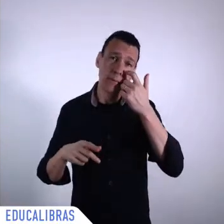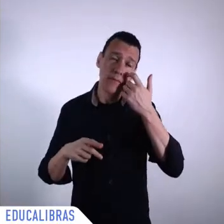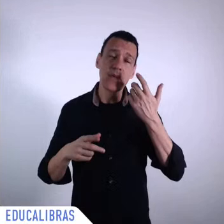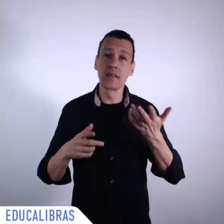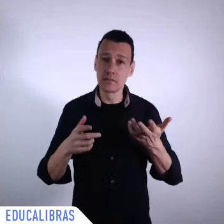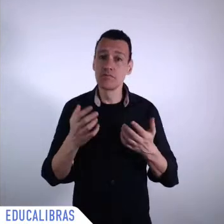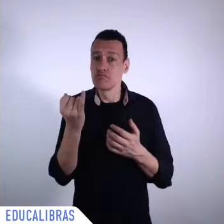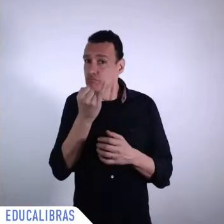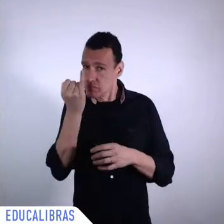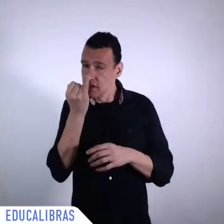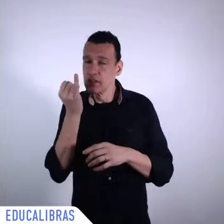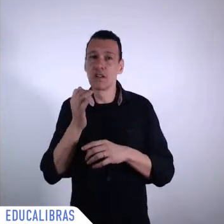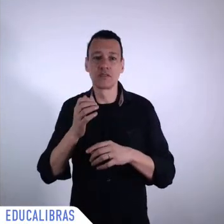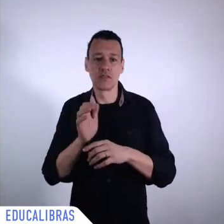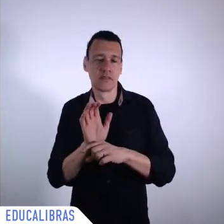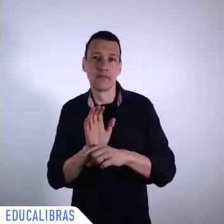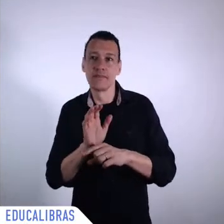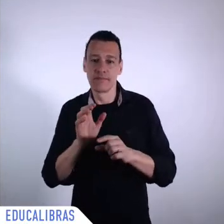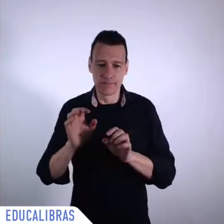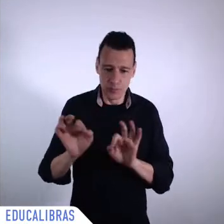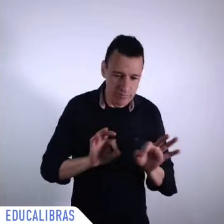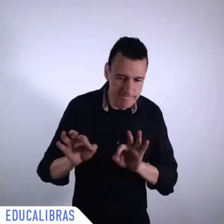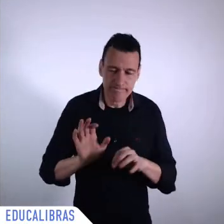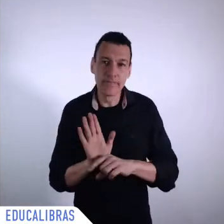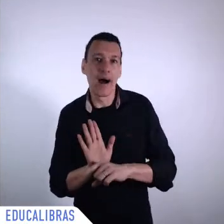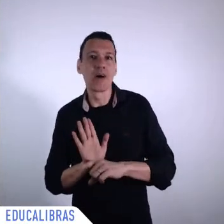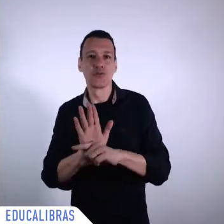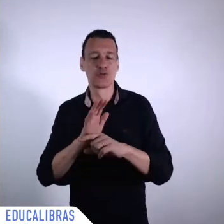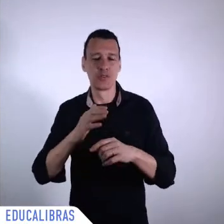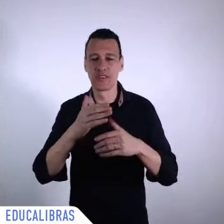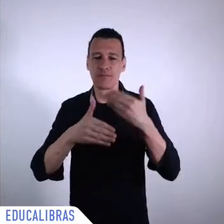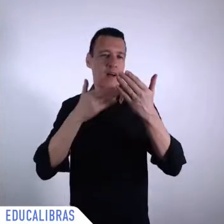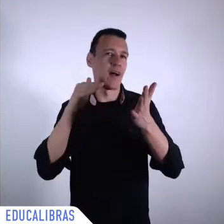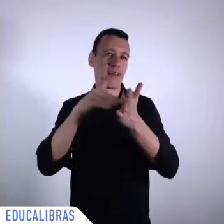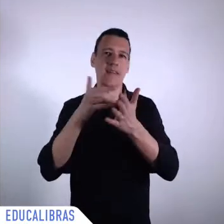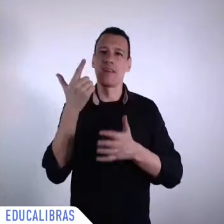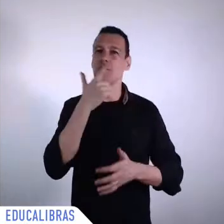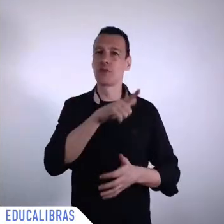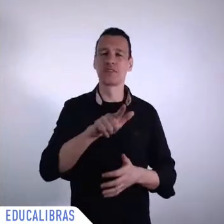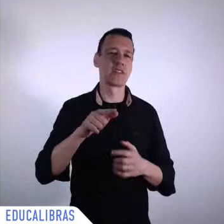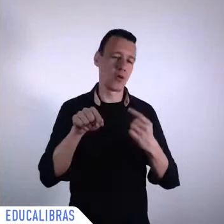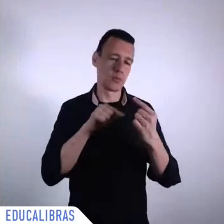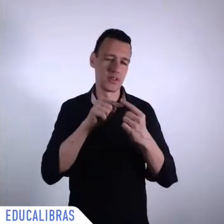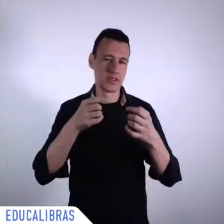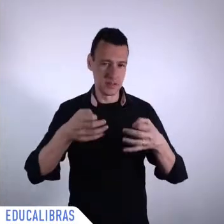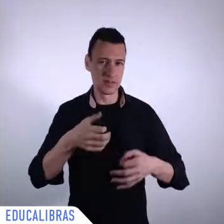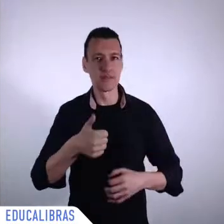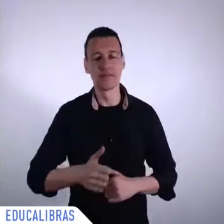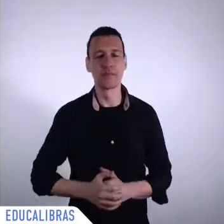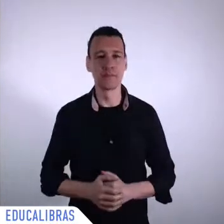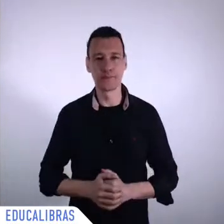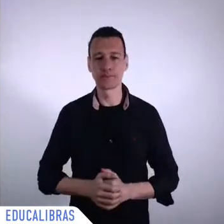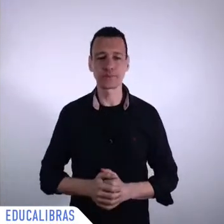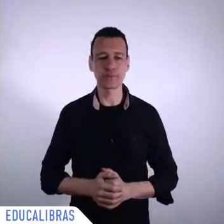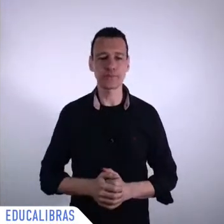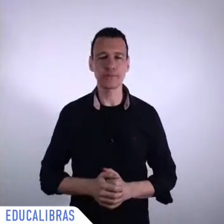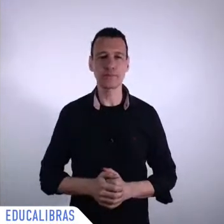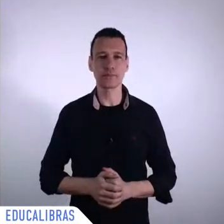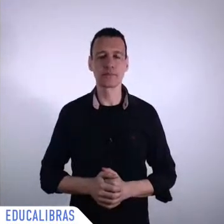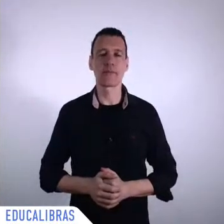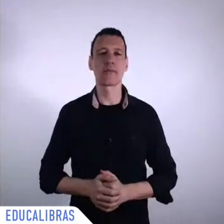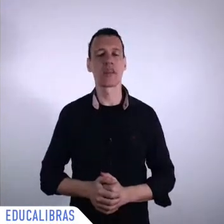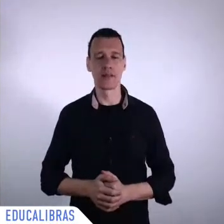12% in 1990 to 4.6% in 2011, the proportion of people in extreme poverty has increased